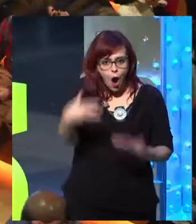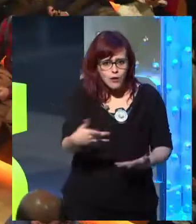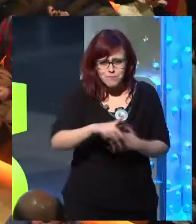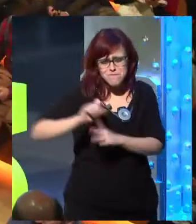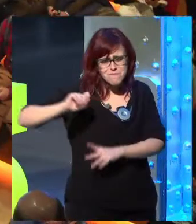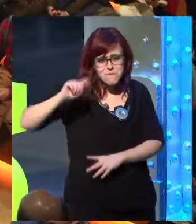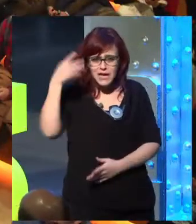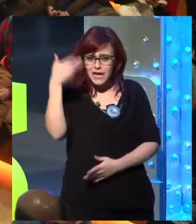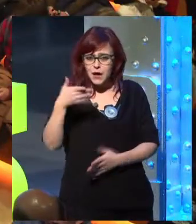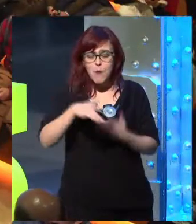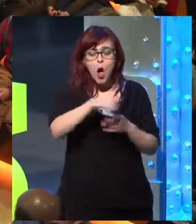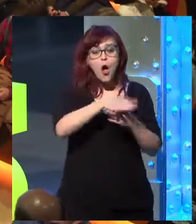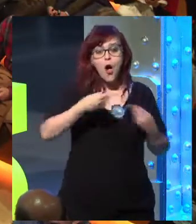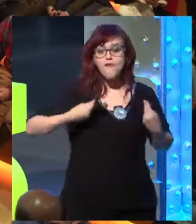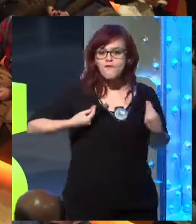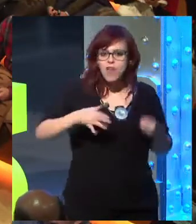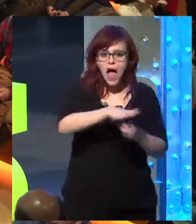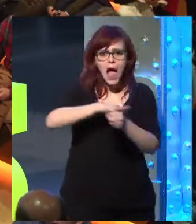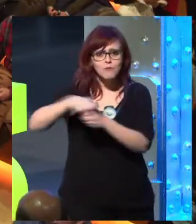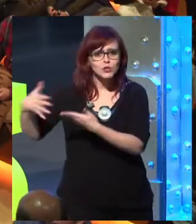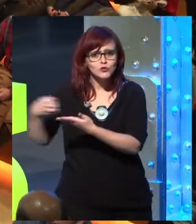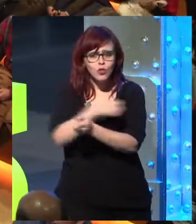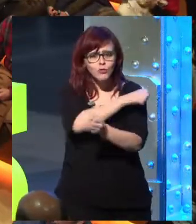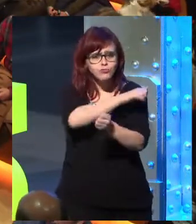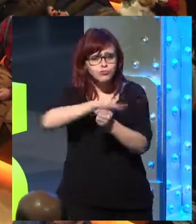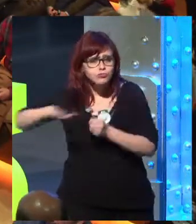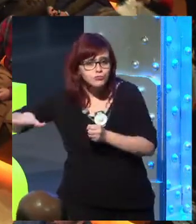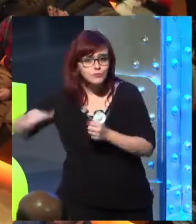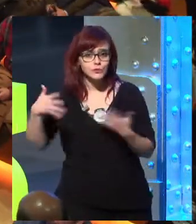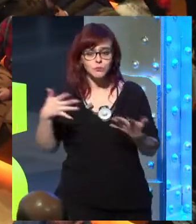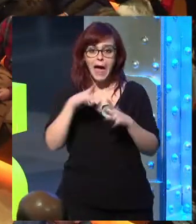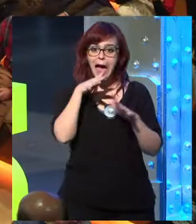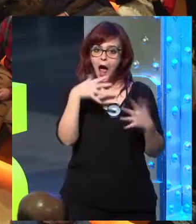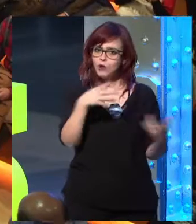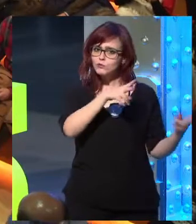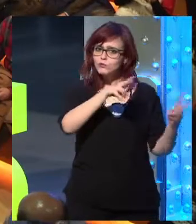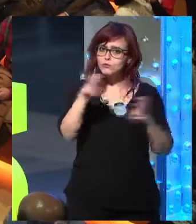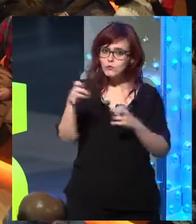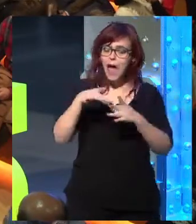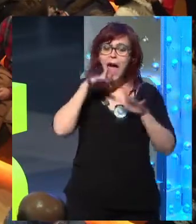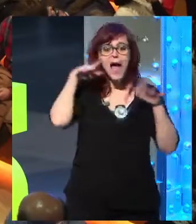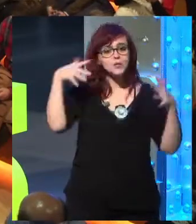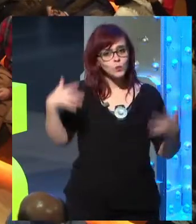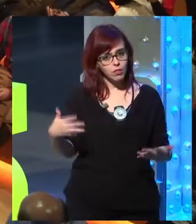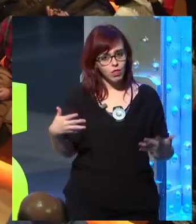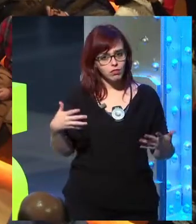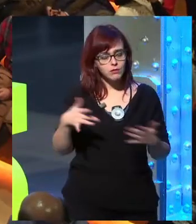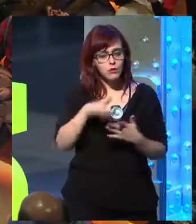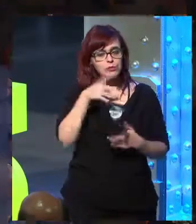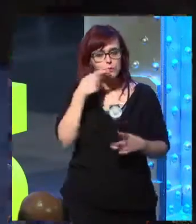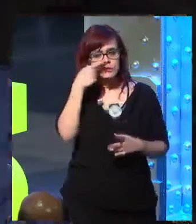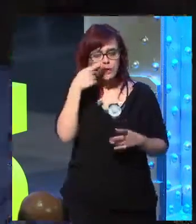affecting almost all aspects of our lives, and this is why it has become a much more